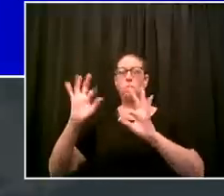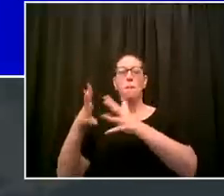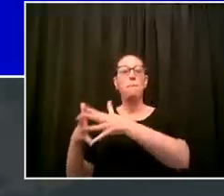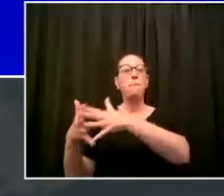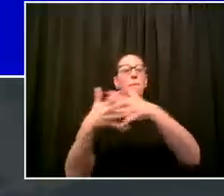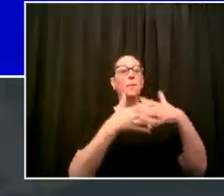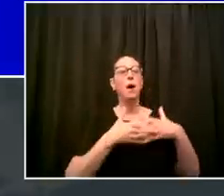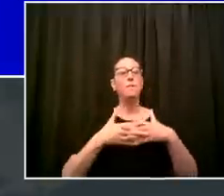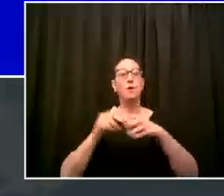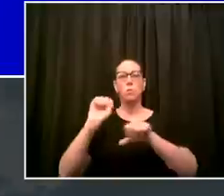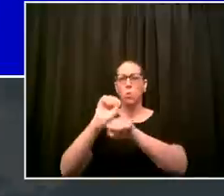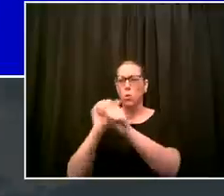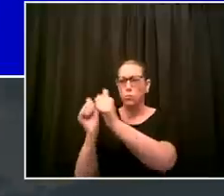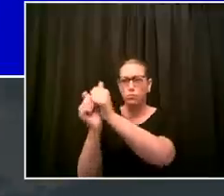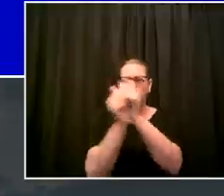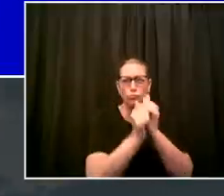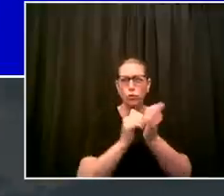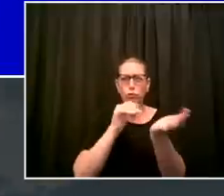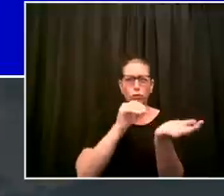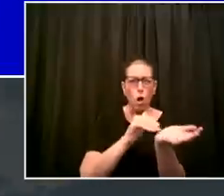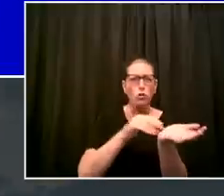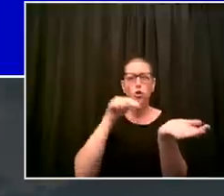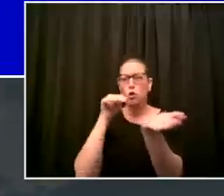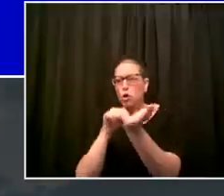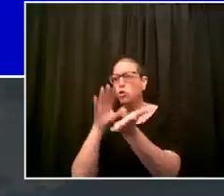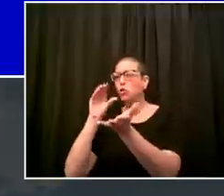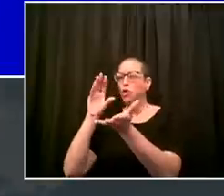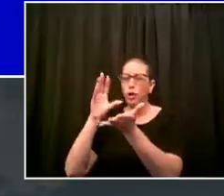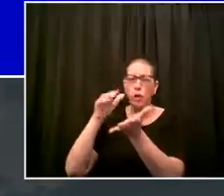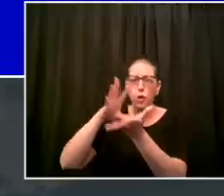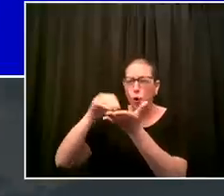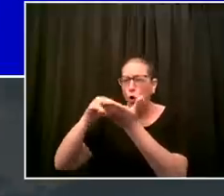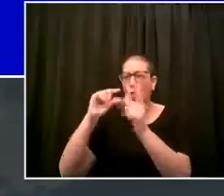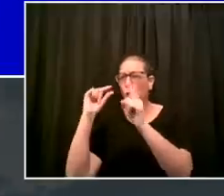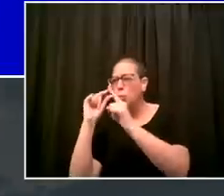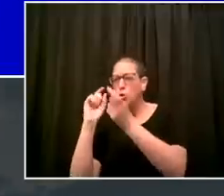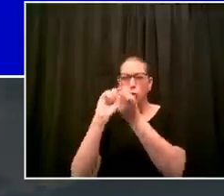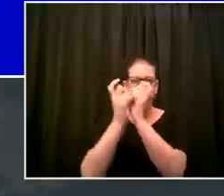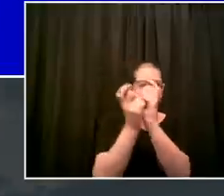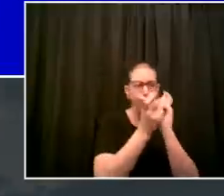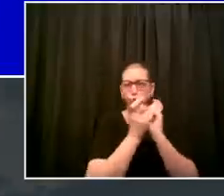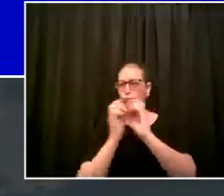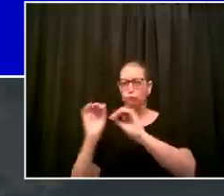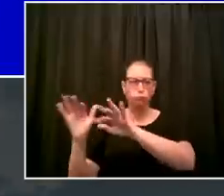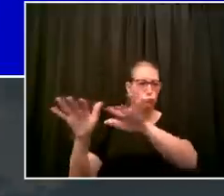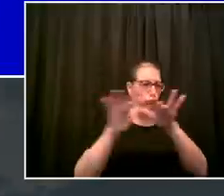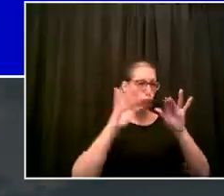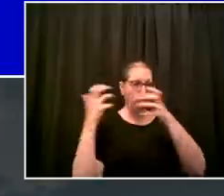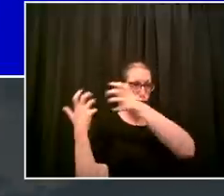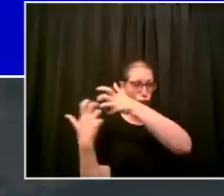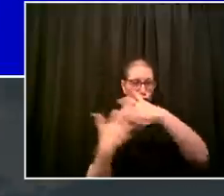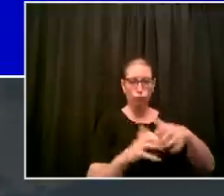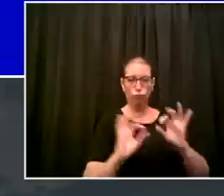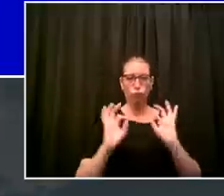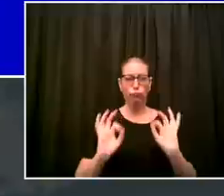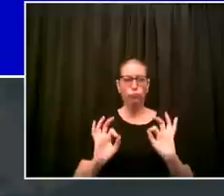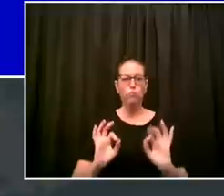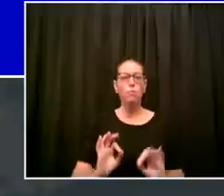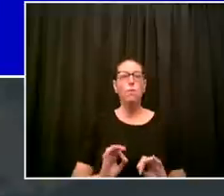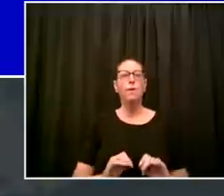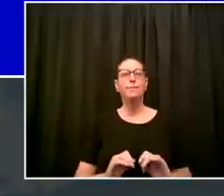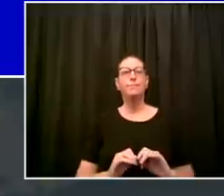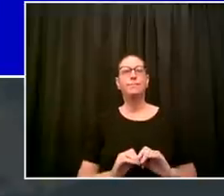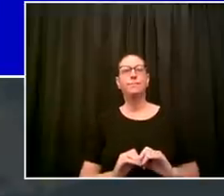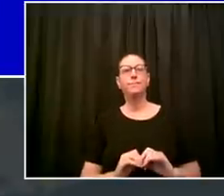we will call it misc